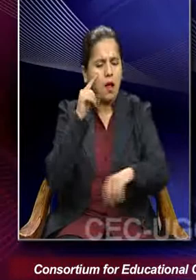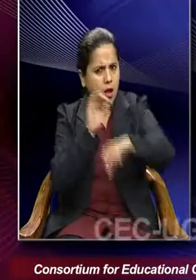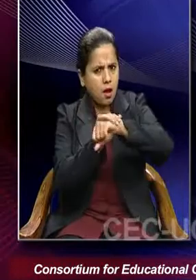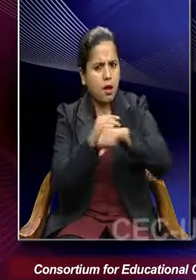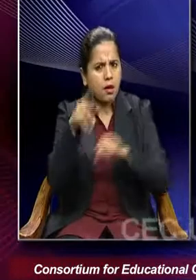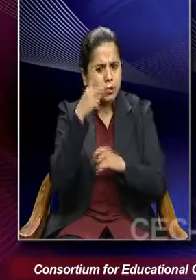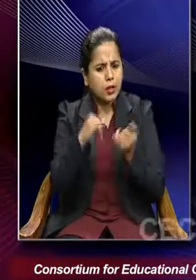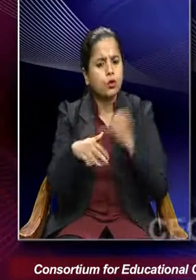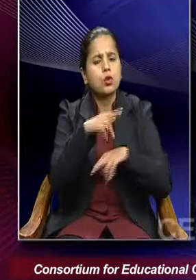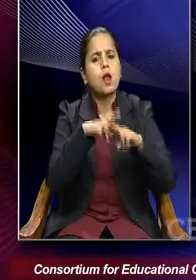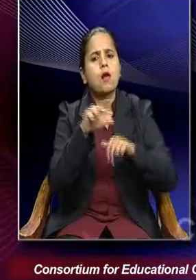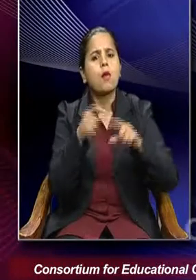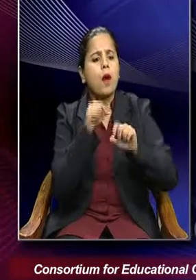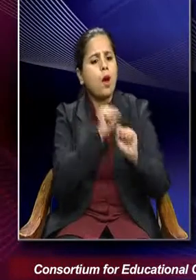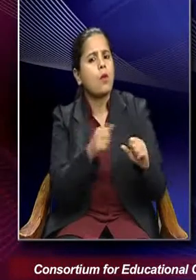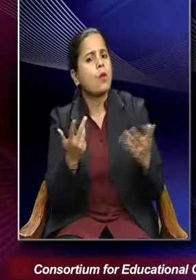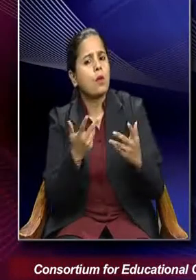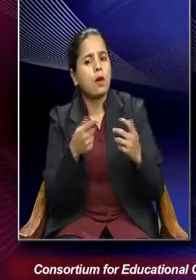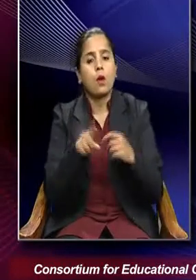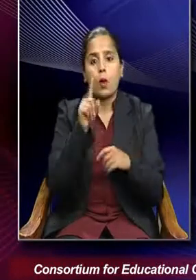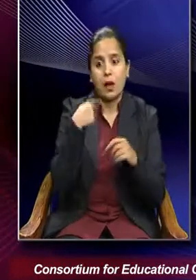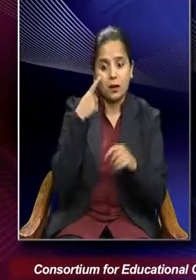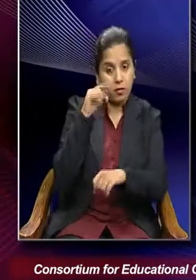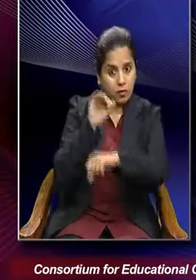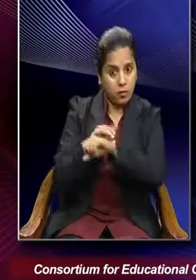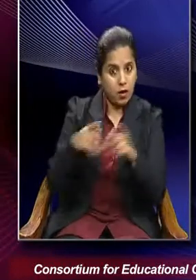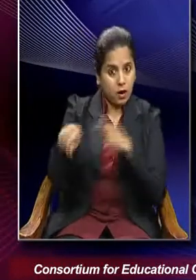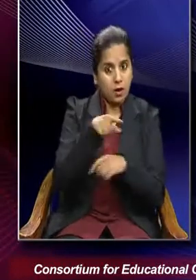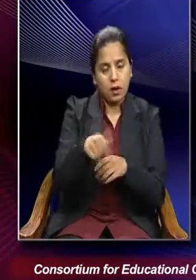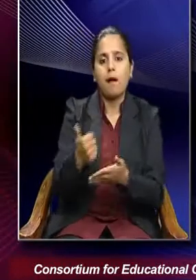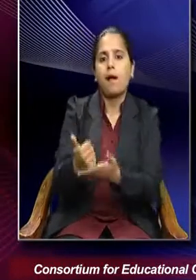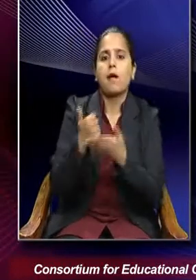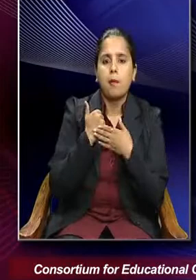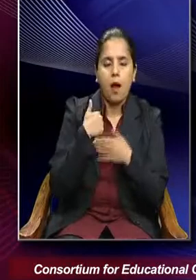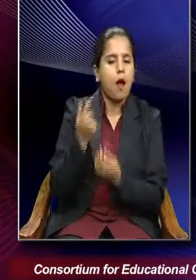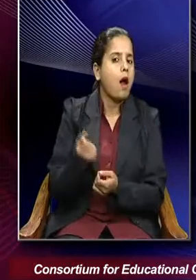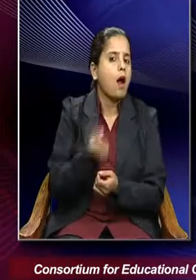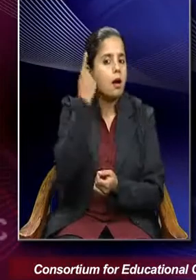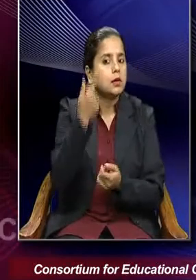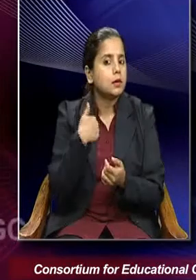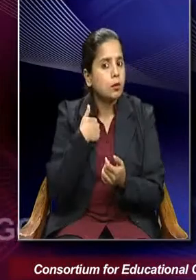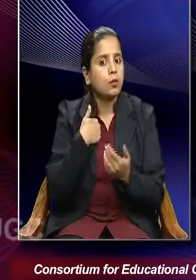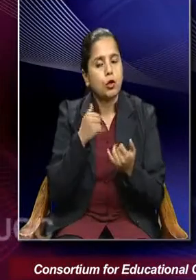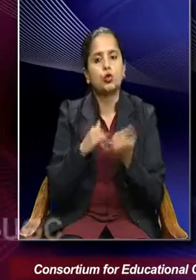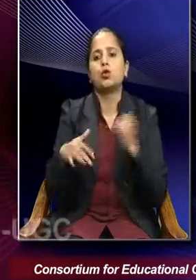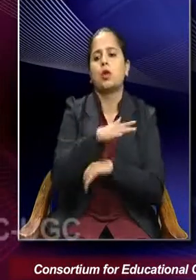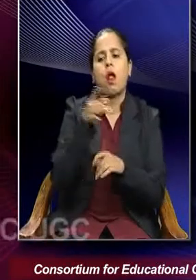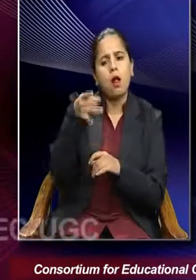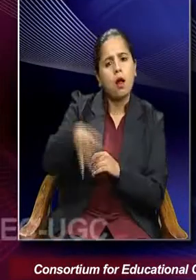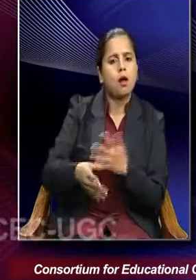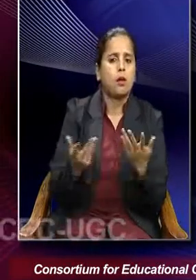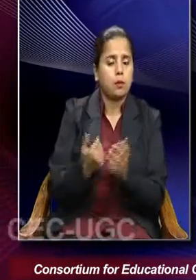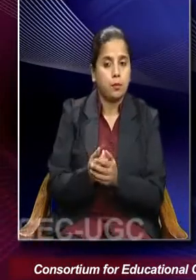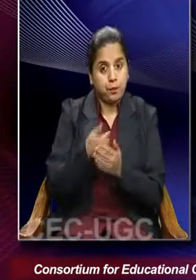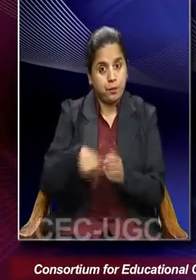a social fact and once it has been identified, it will help us to understand society. Now